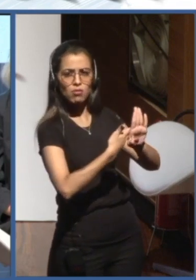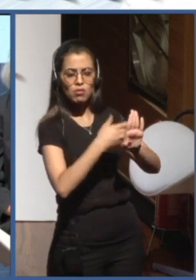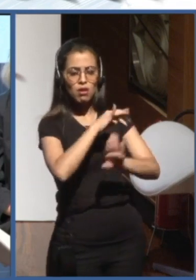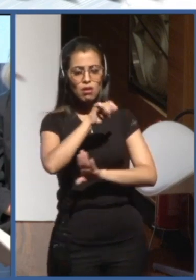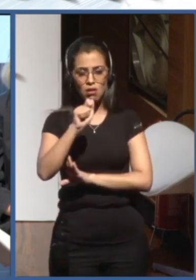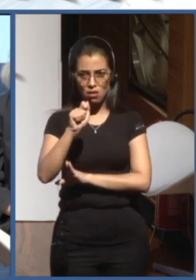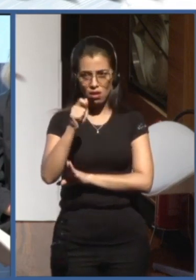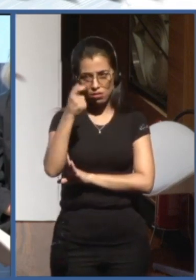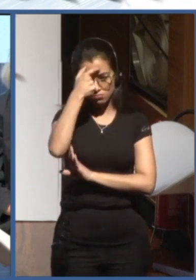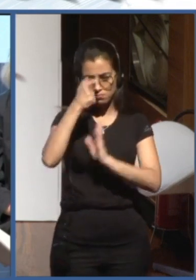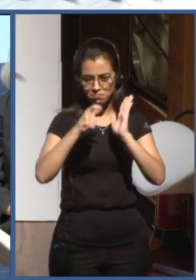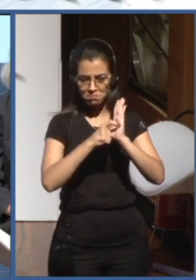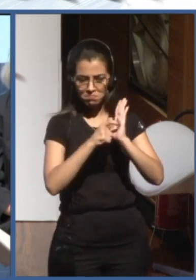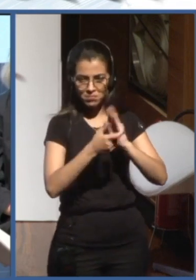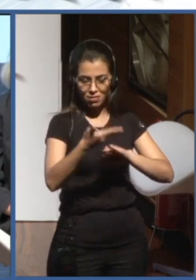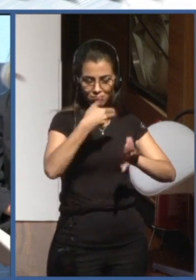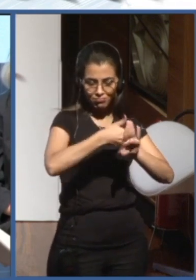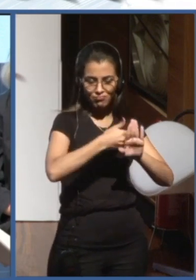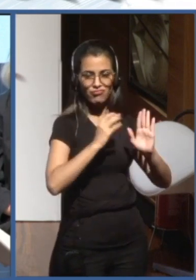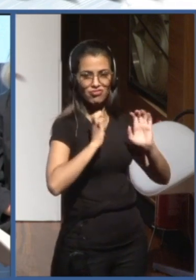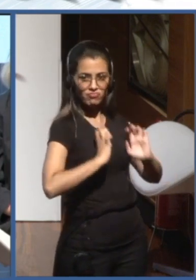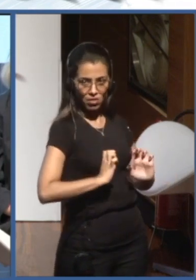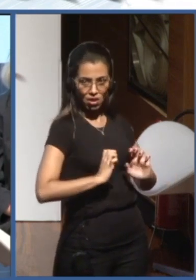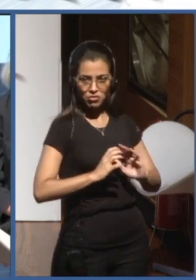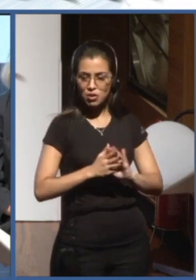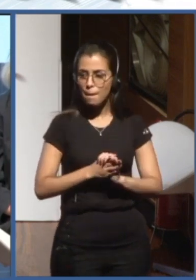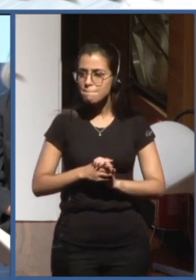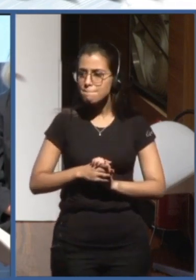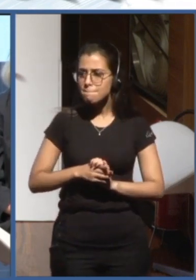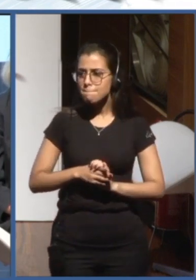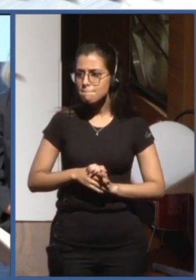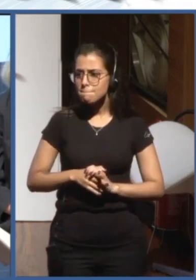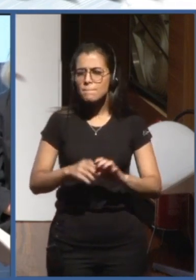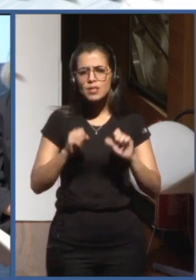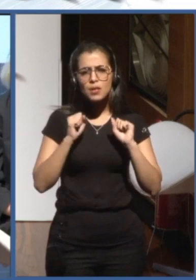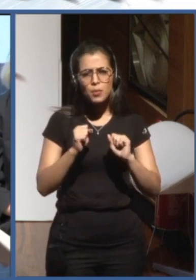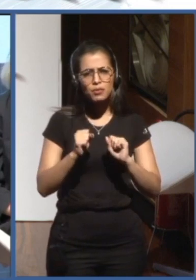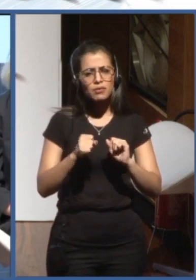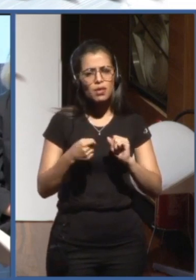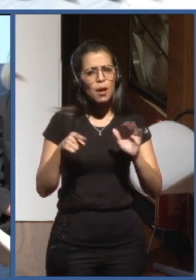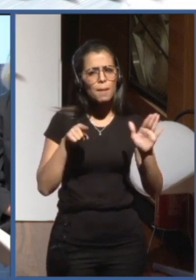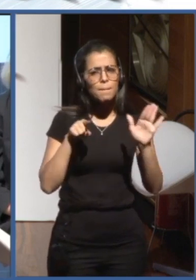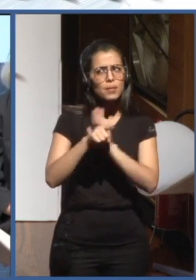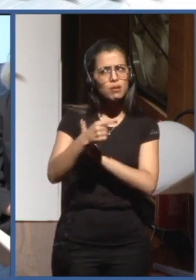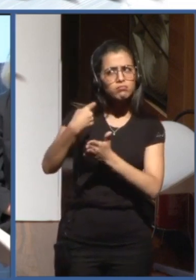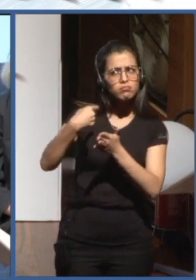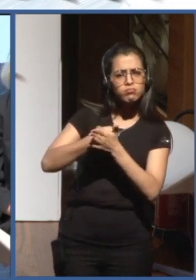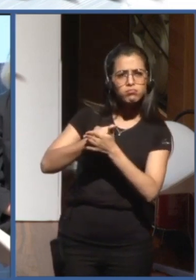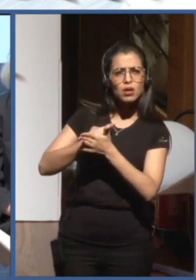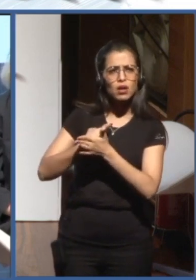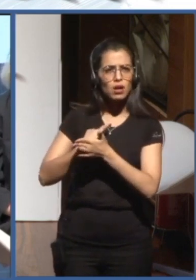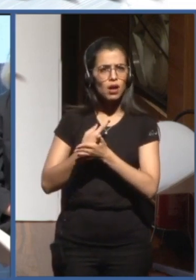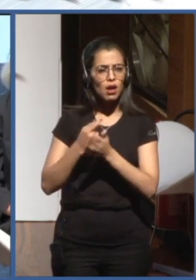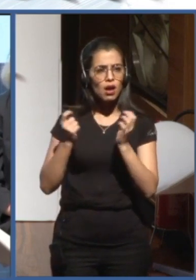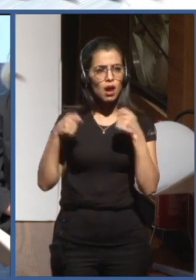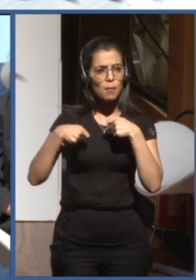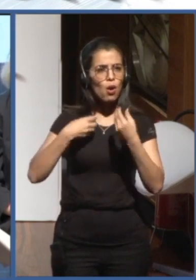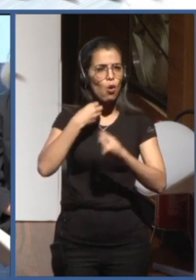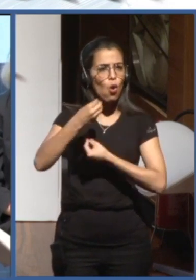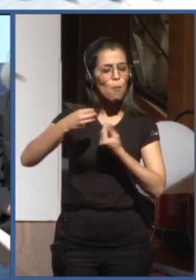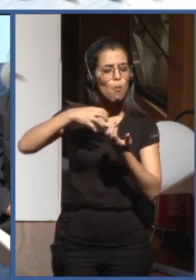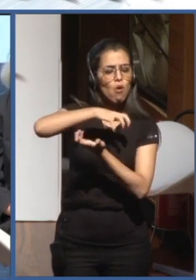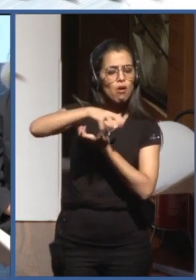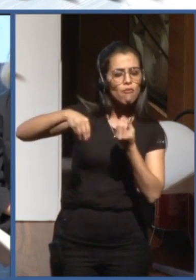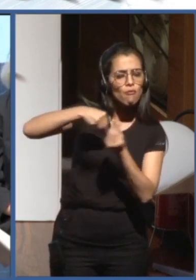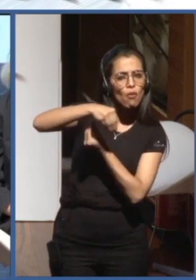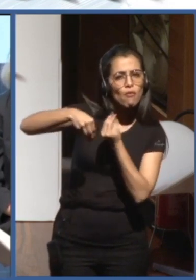involved in that we we can ask the question how we can involve AI on different programming programs and activities I can say yes